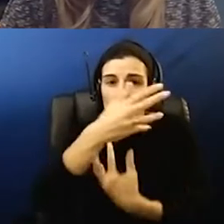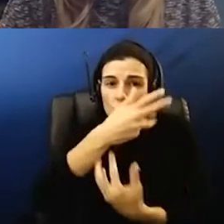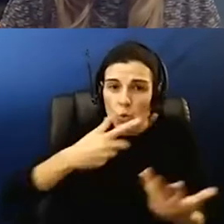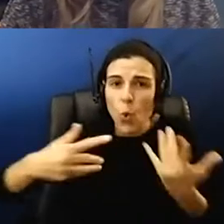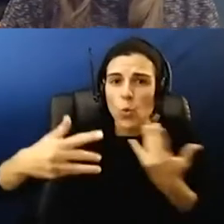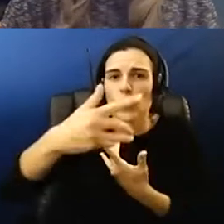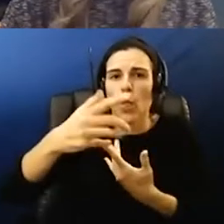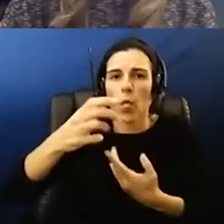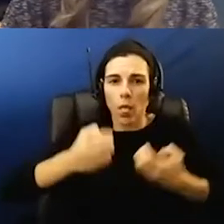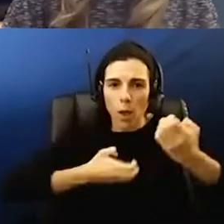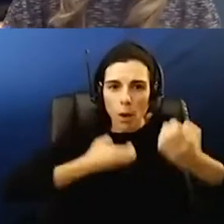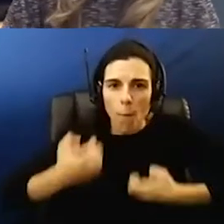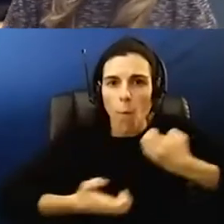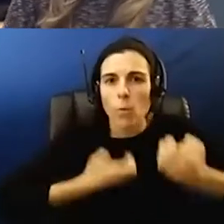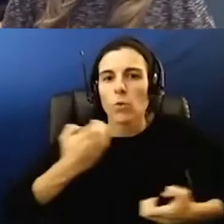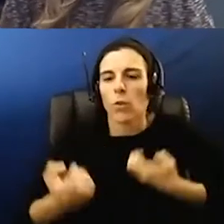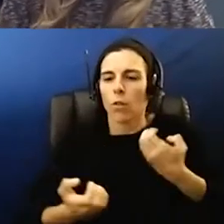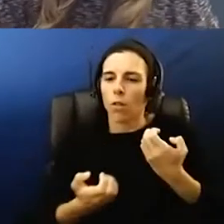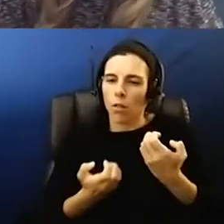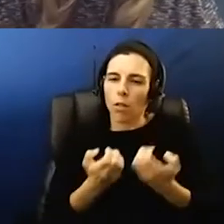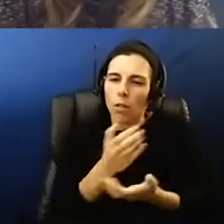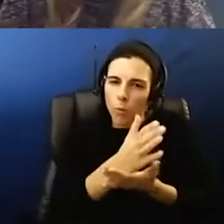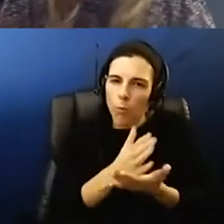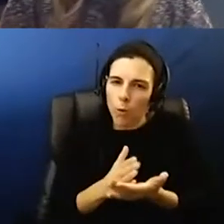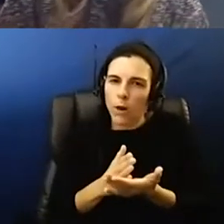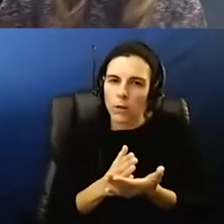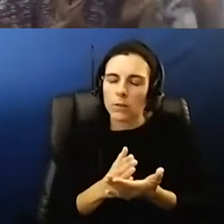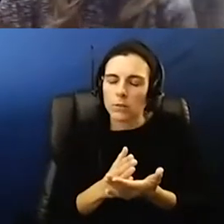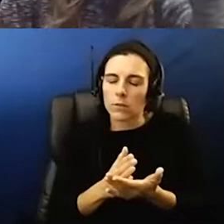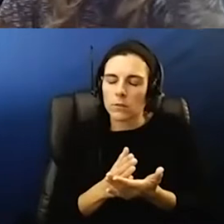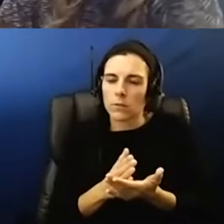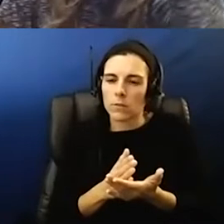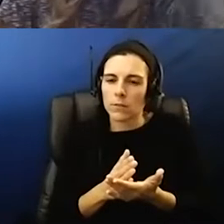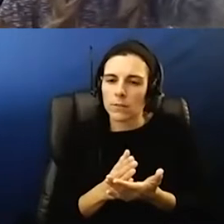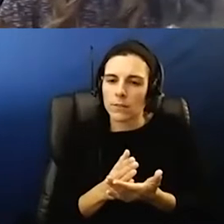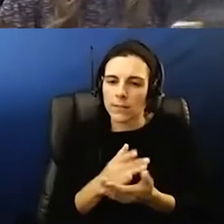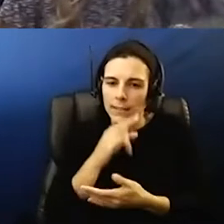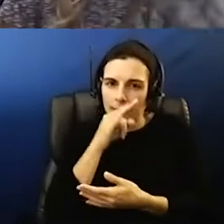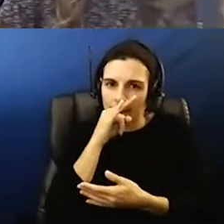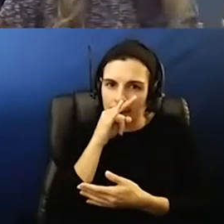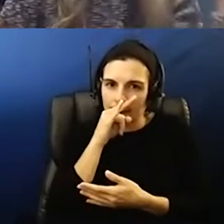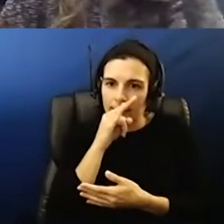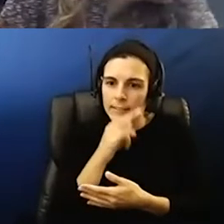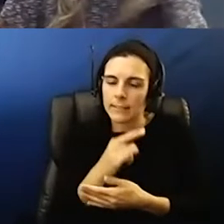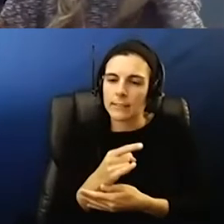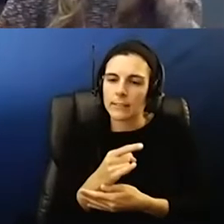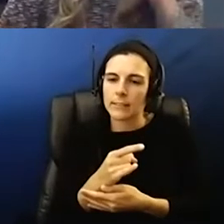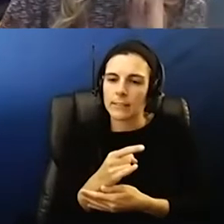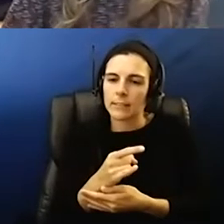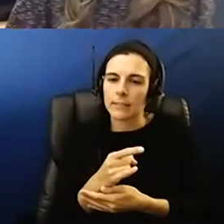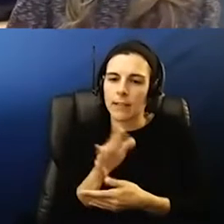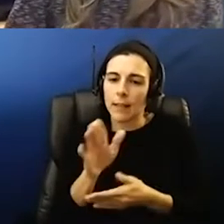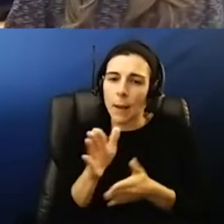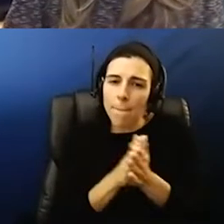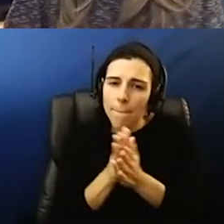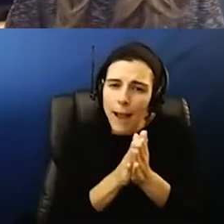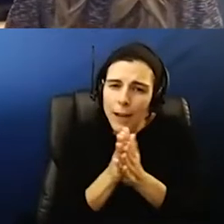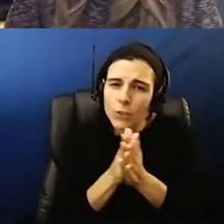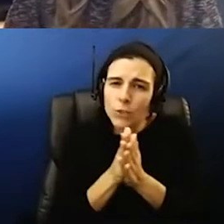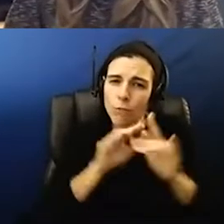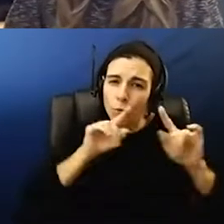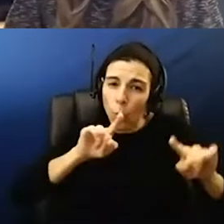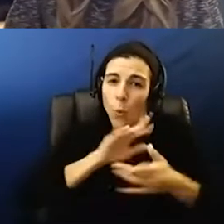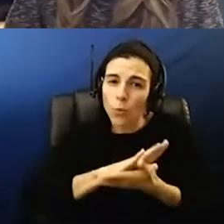about uh all the time uh that we're really tuned into the kids who you know their their passion for going to school